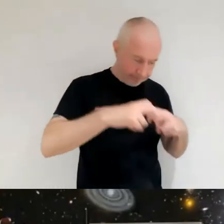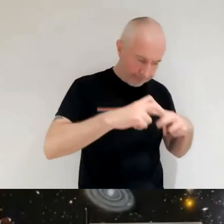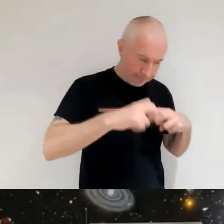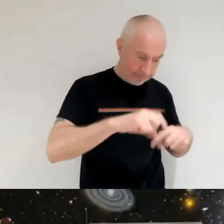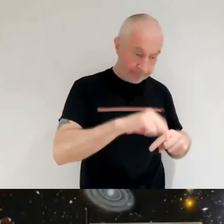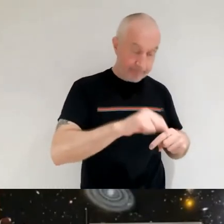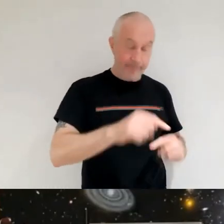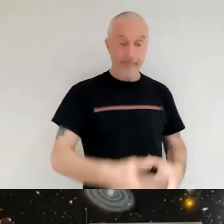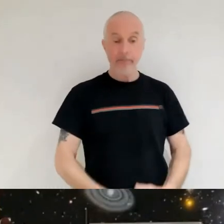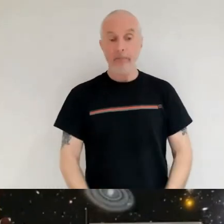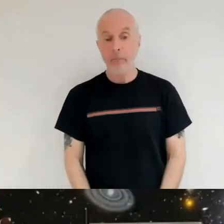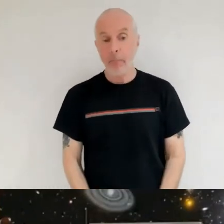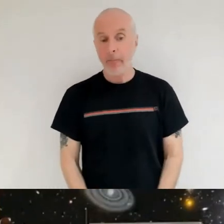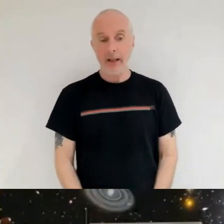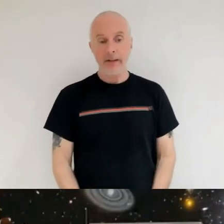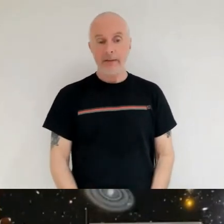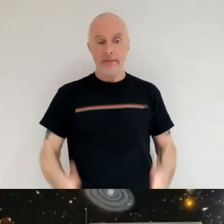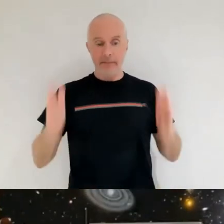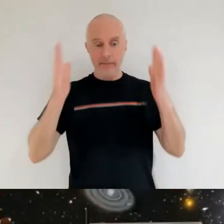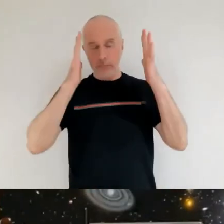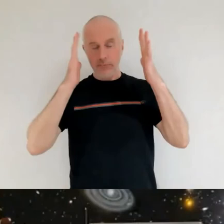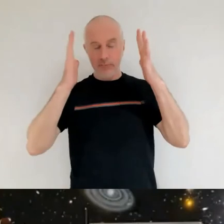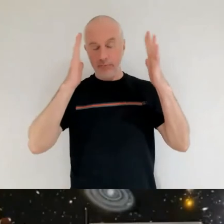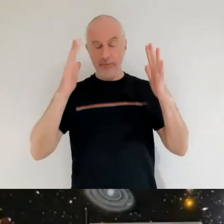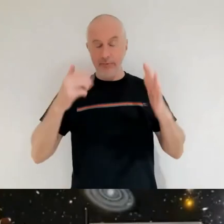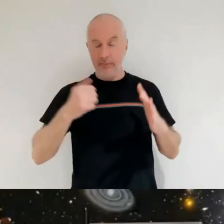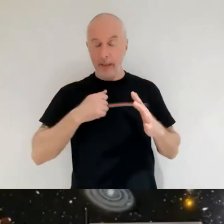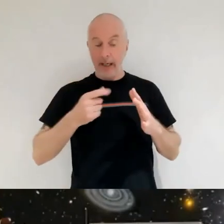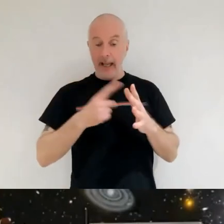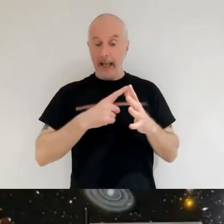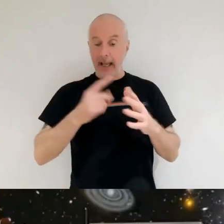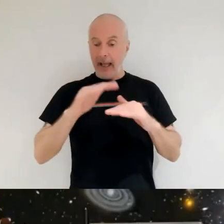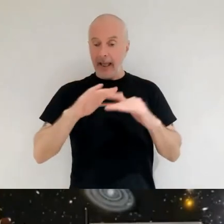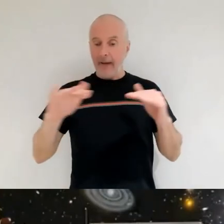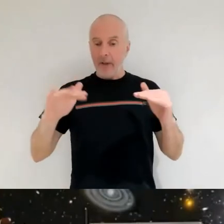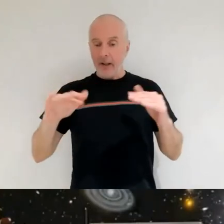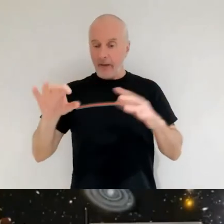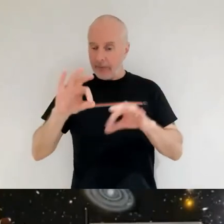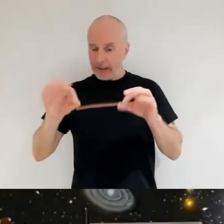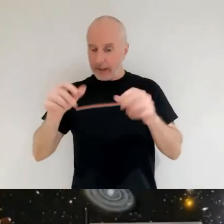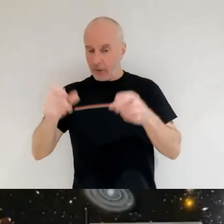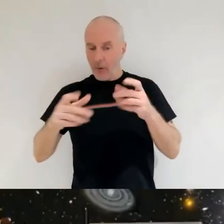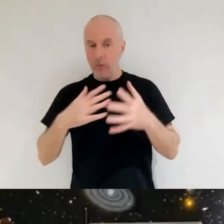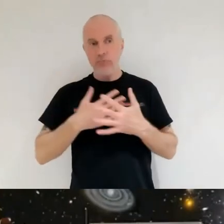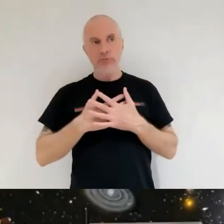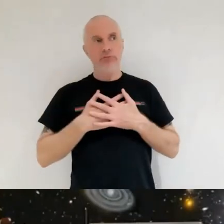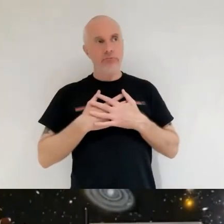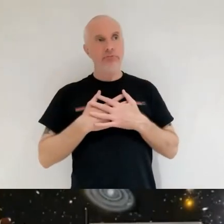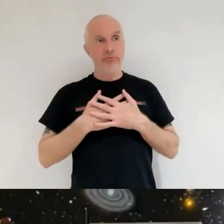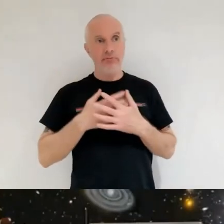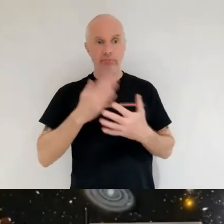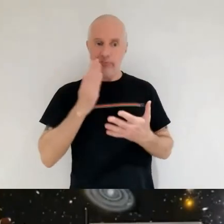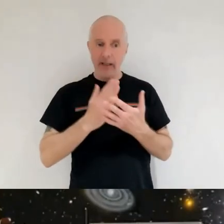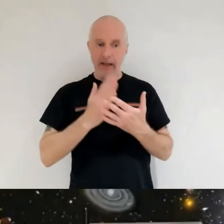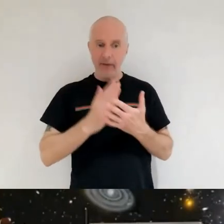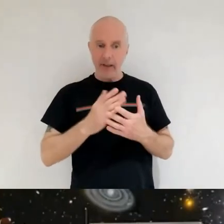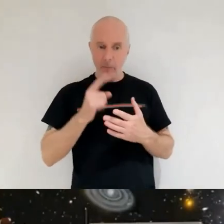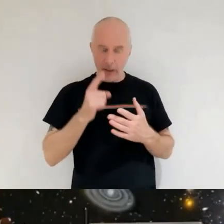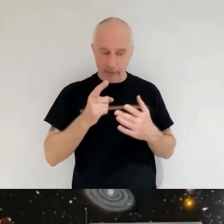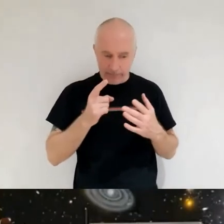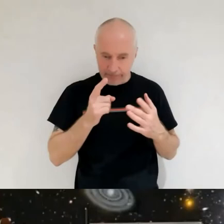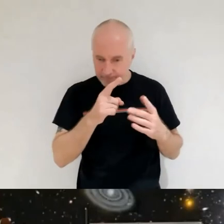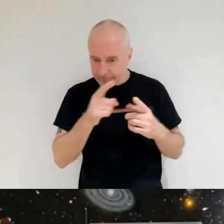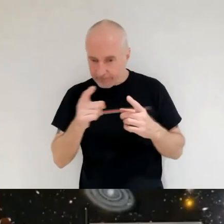thank you sophie i'm just thinking my own a-level physics students would love that so yes we will definitely keep an eye out for those particular citizen science projects